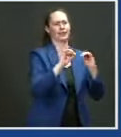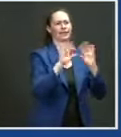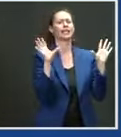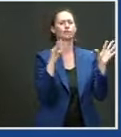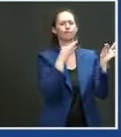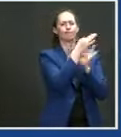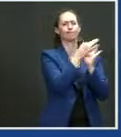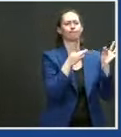on. From the urge.S.